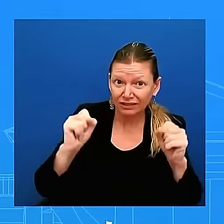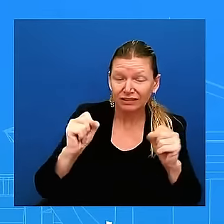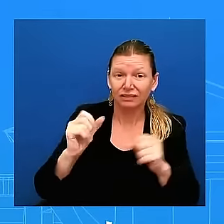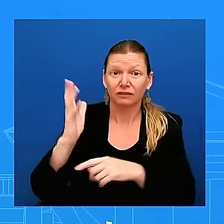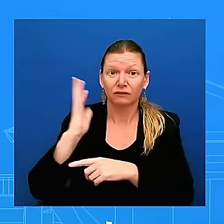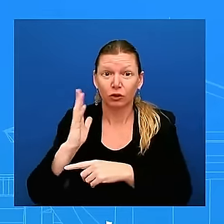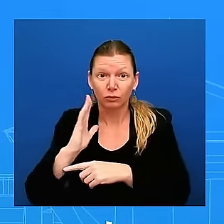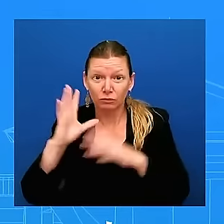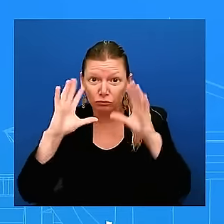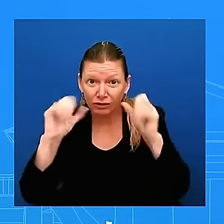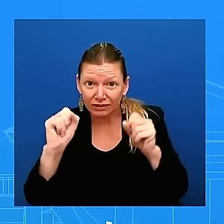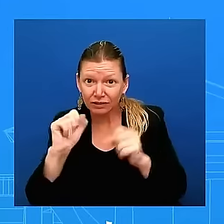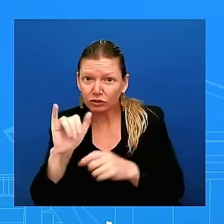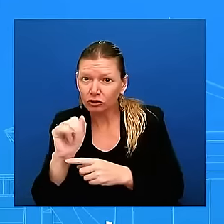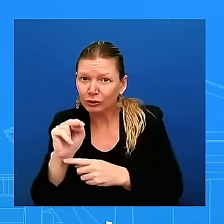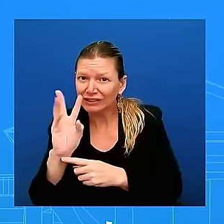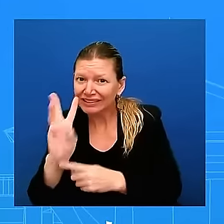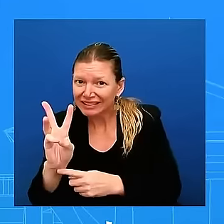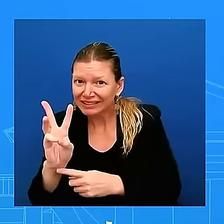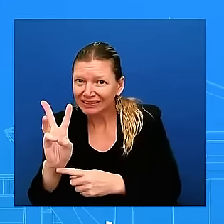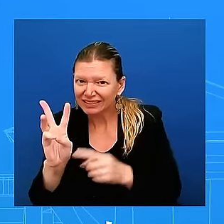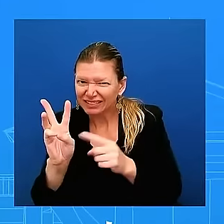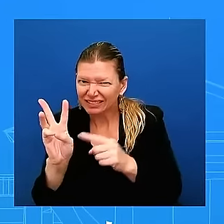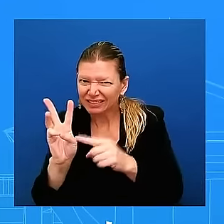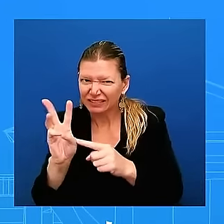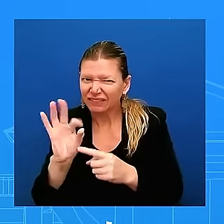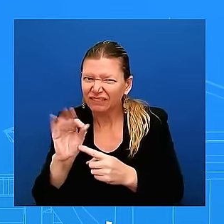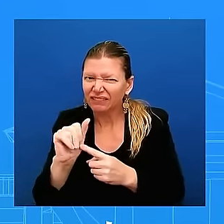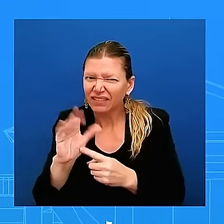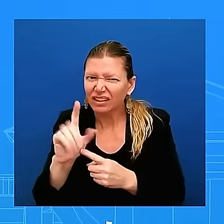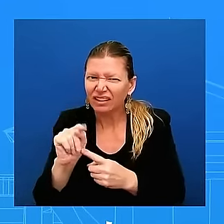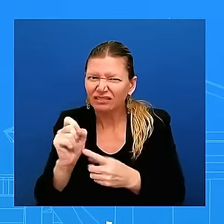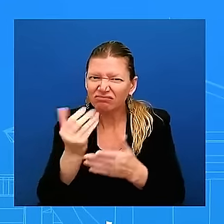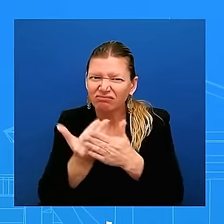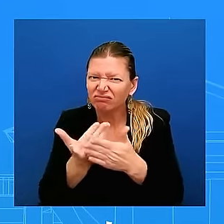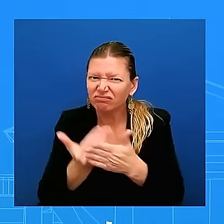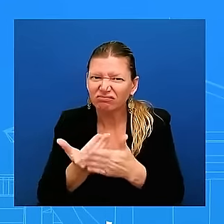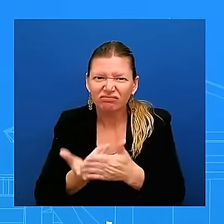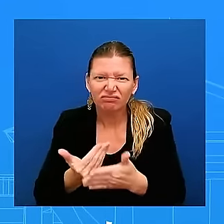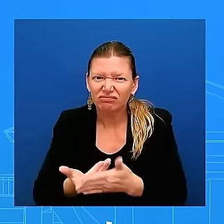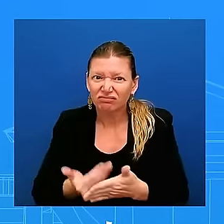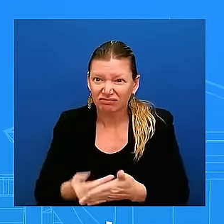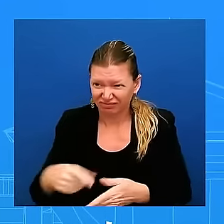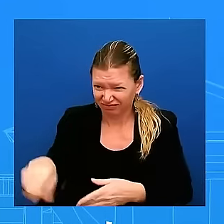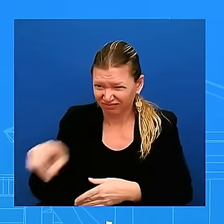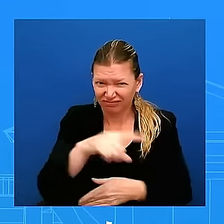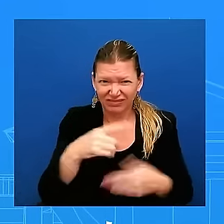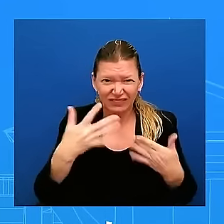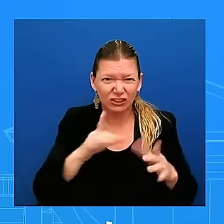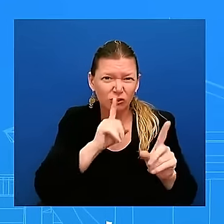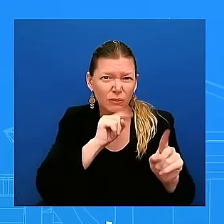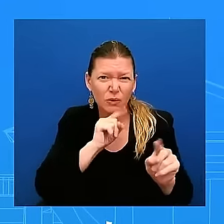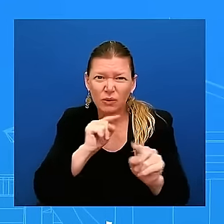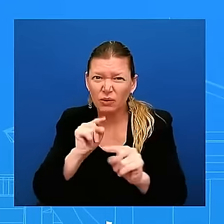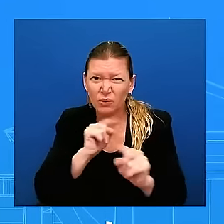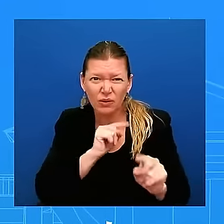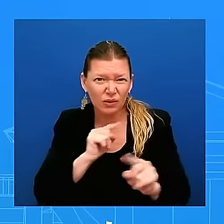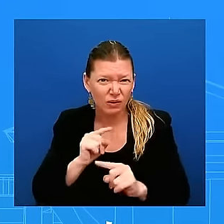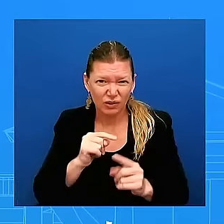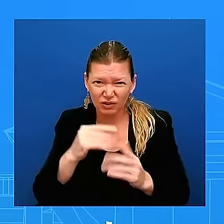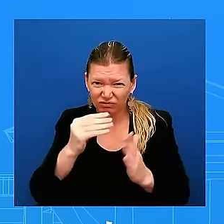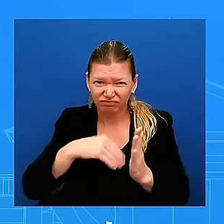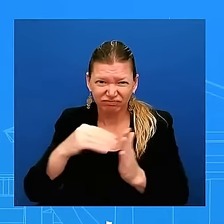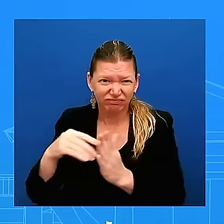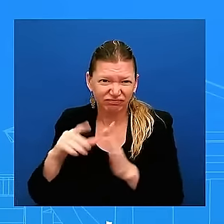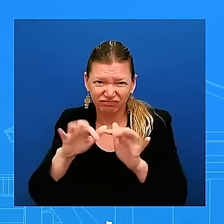that you all have reported it is fact when you have a former